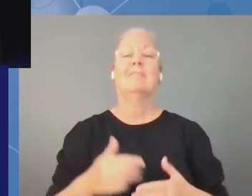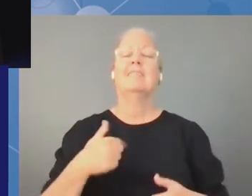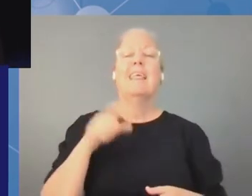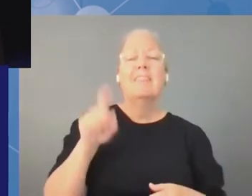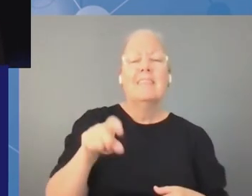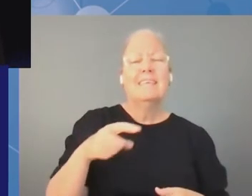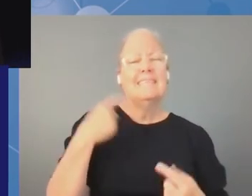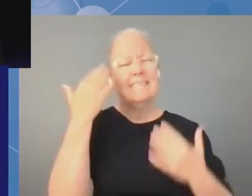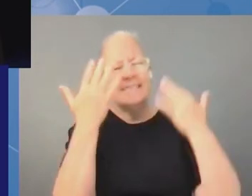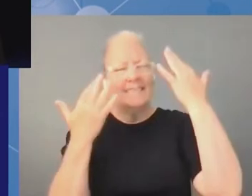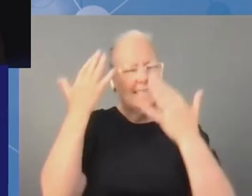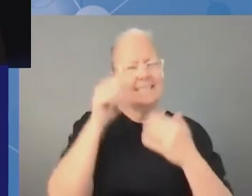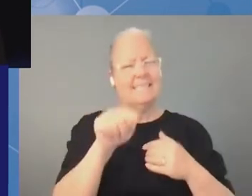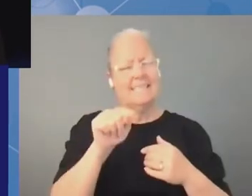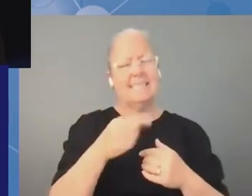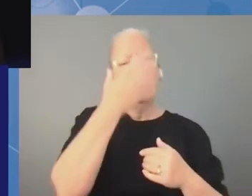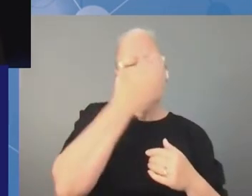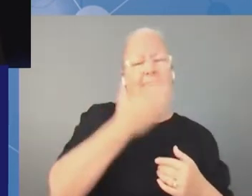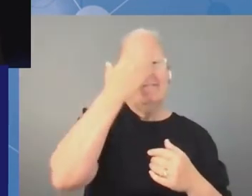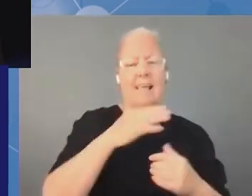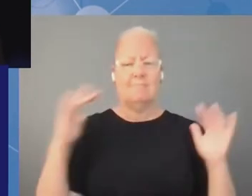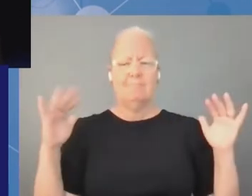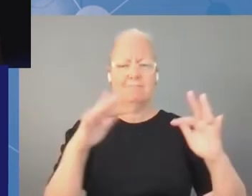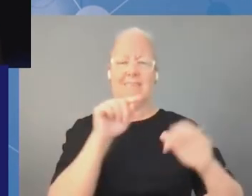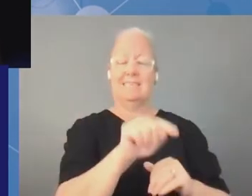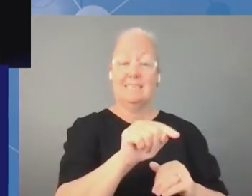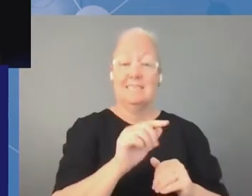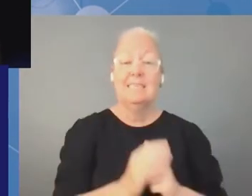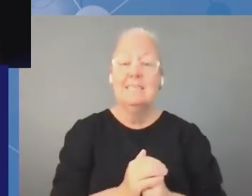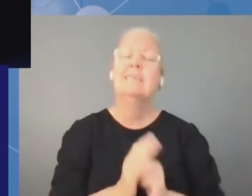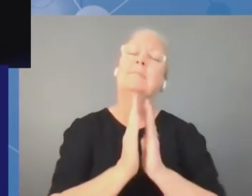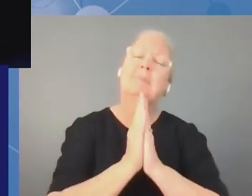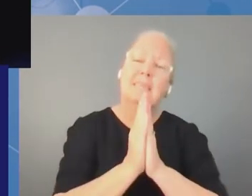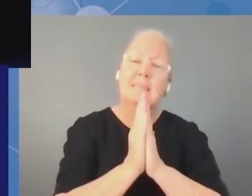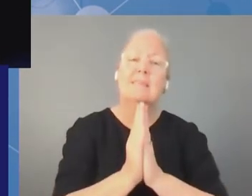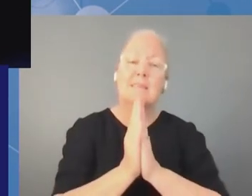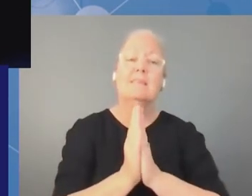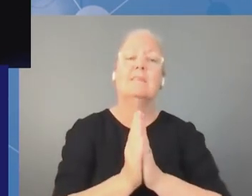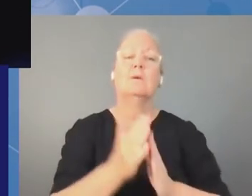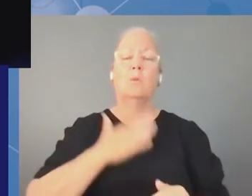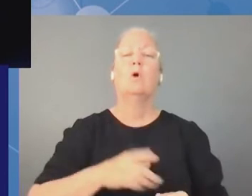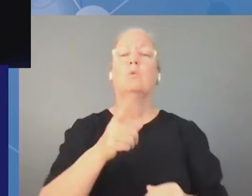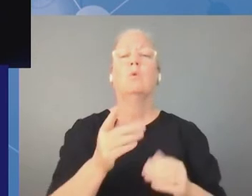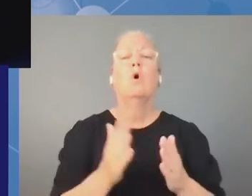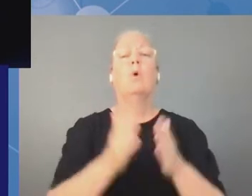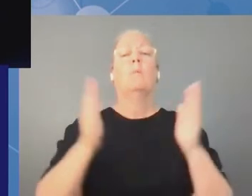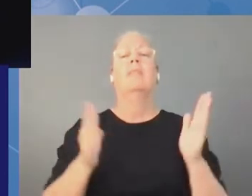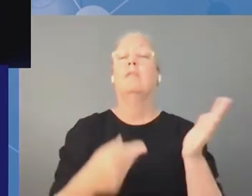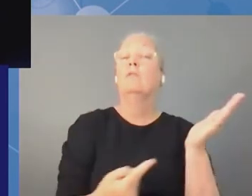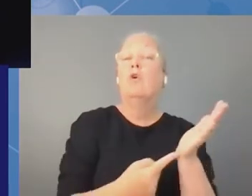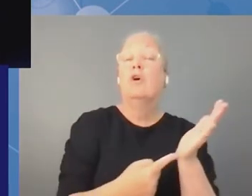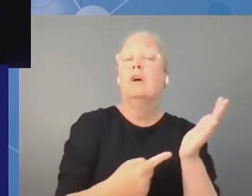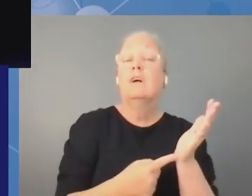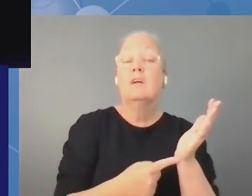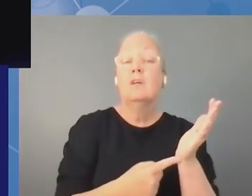and especially please please i think you should consider using open technologies open source technologies rather than a closed platform